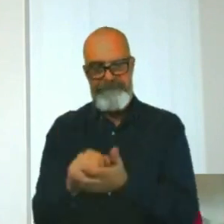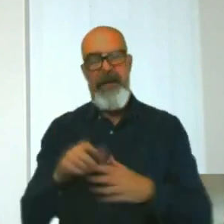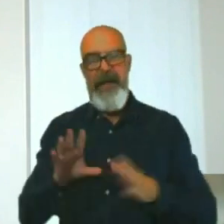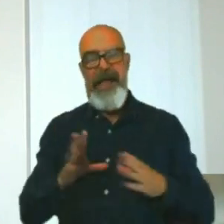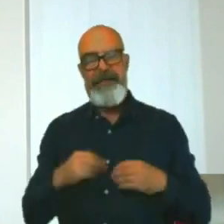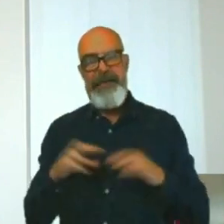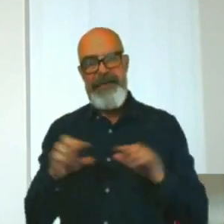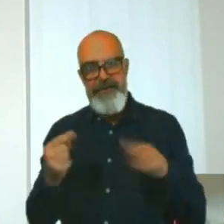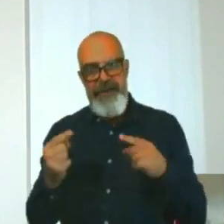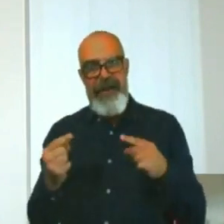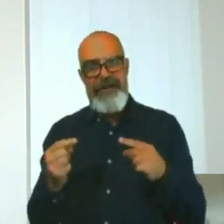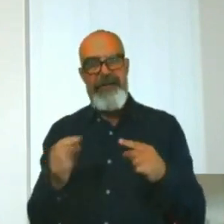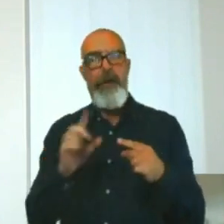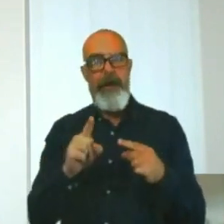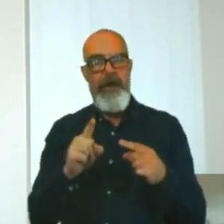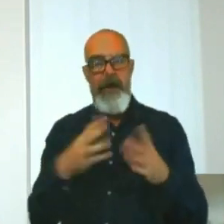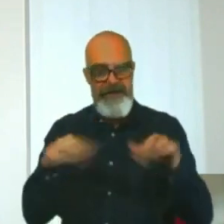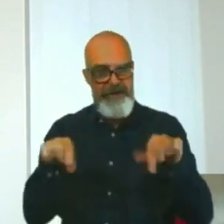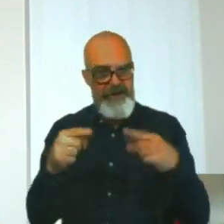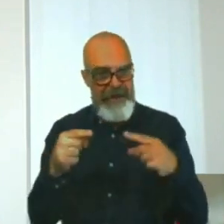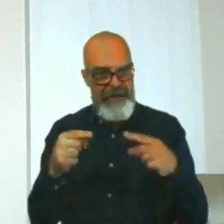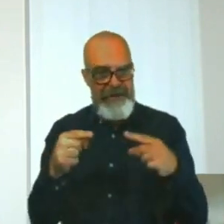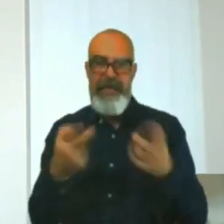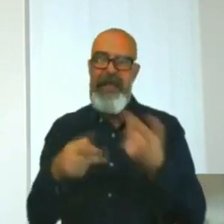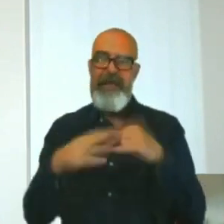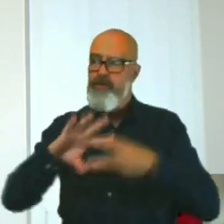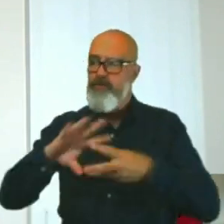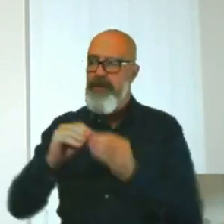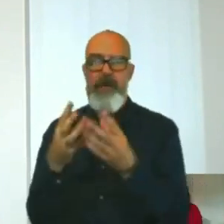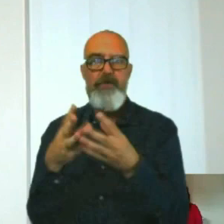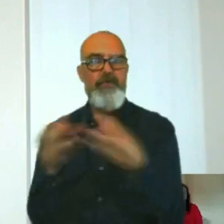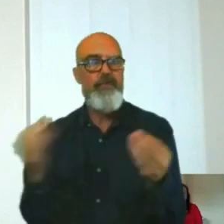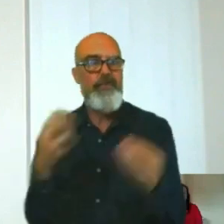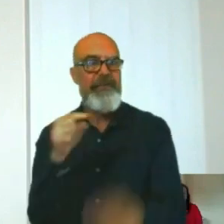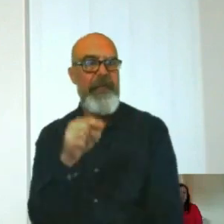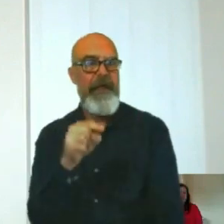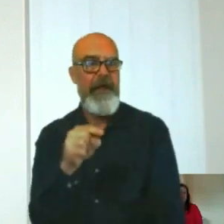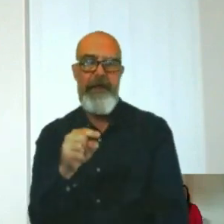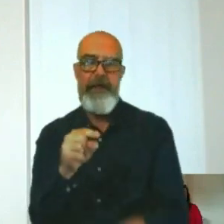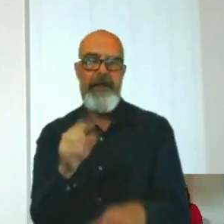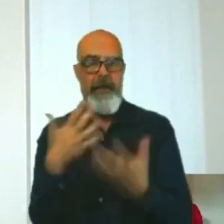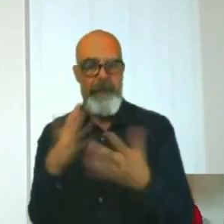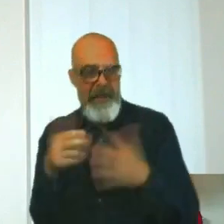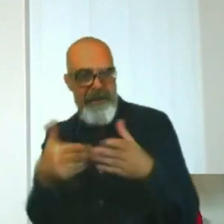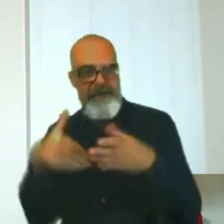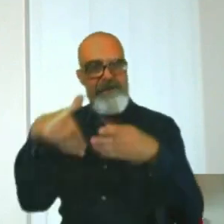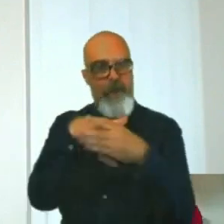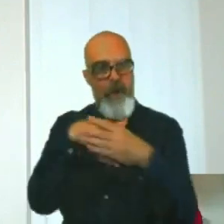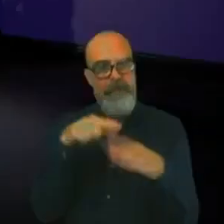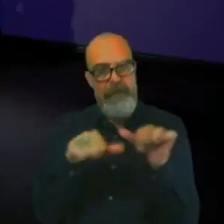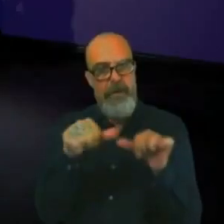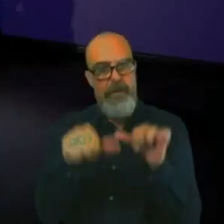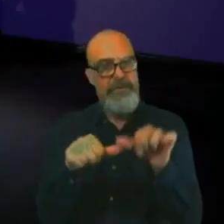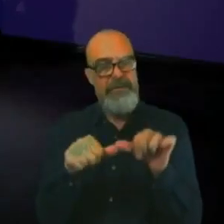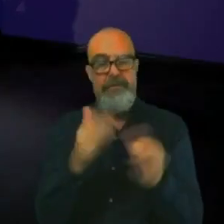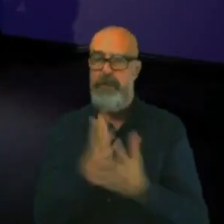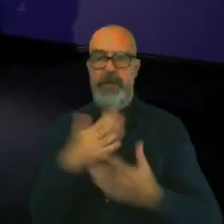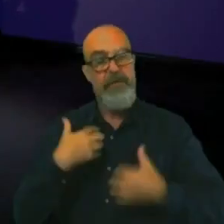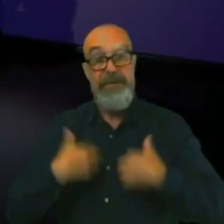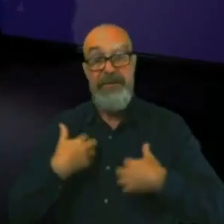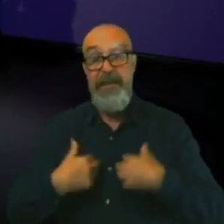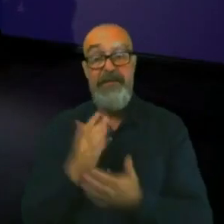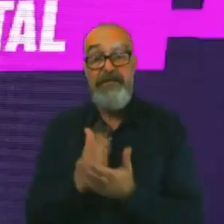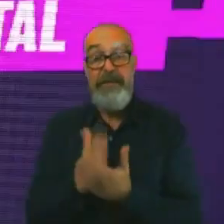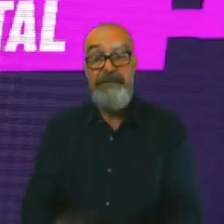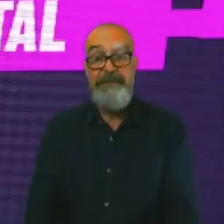up with a solution and you can be part of that process and challenging conventions and ideas. Yeah, that's fantastic.